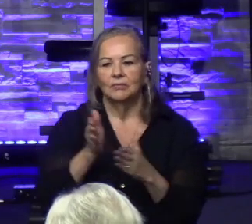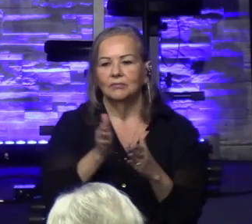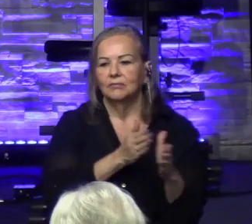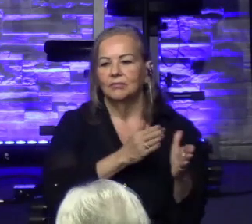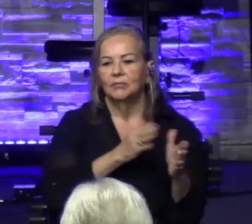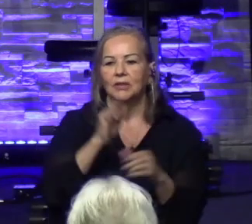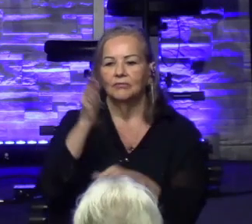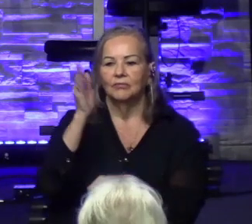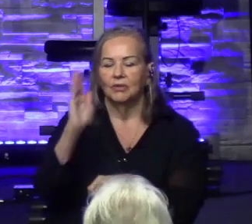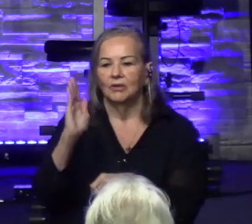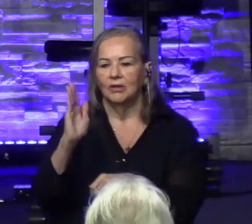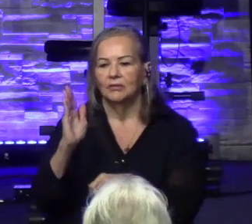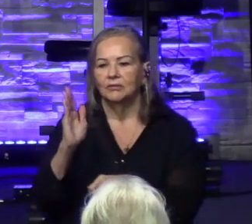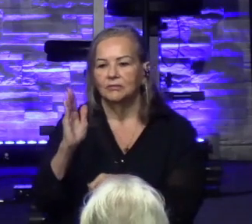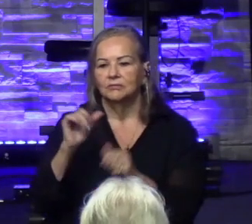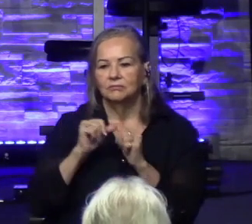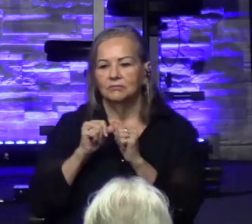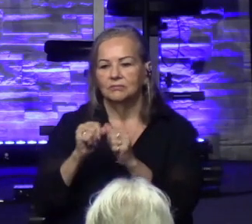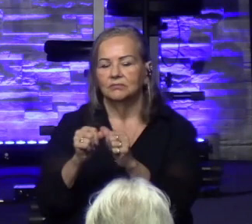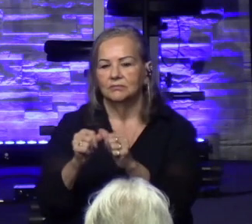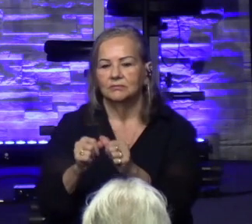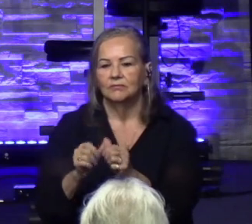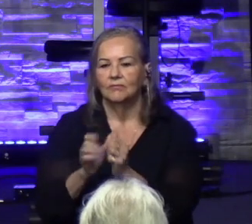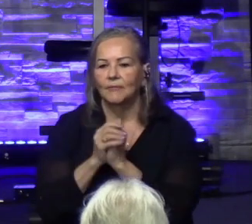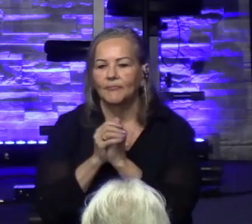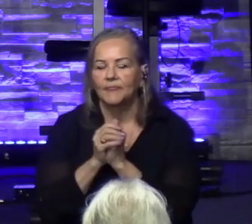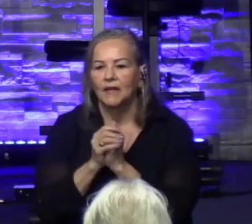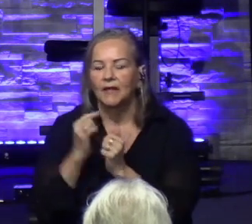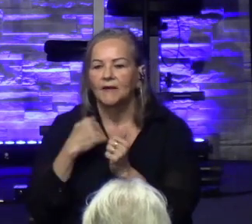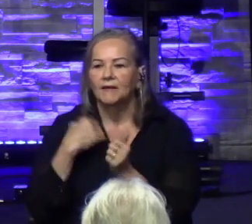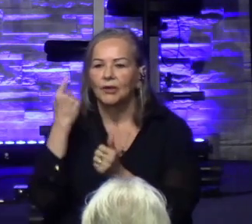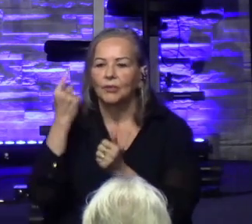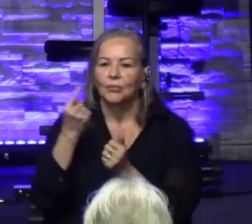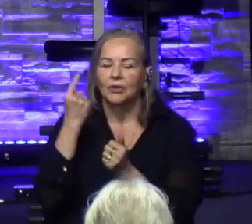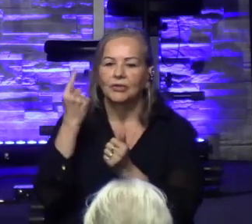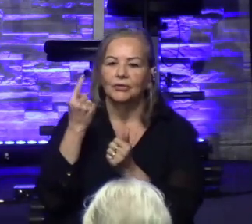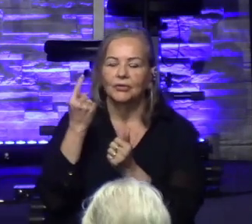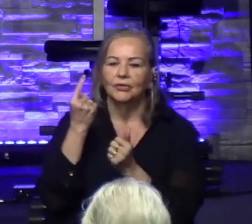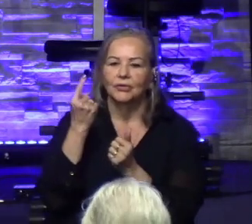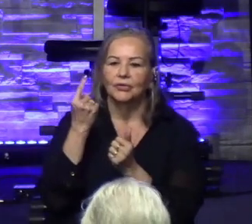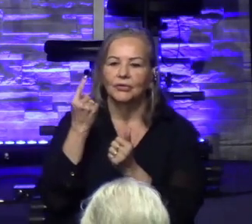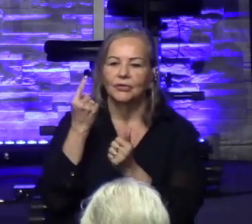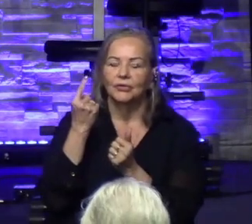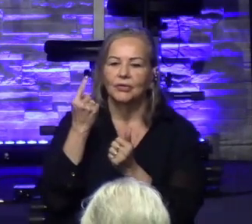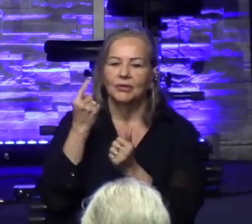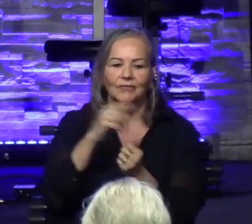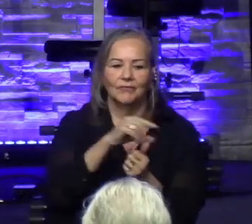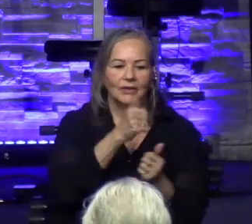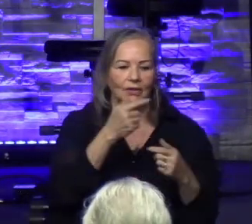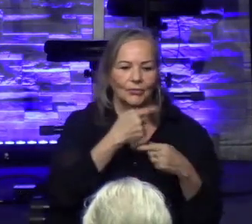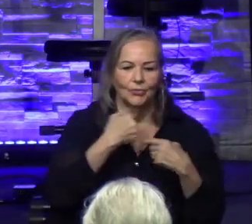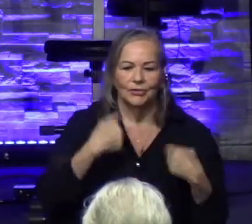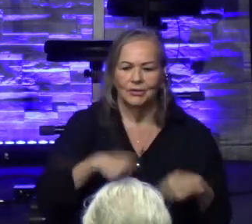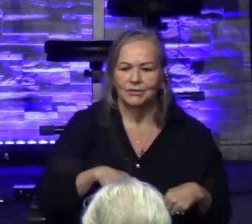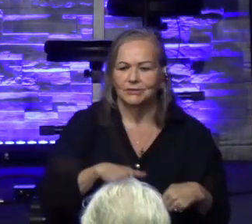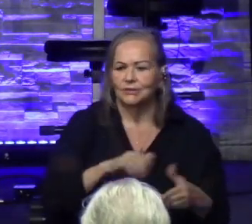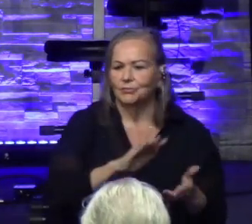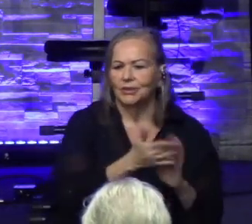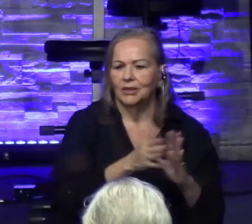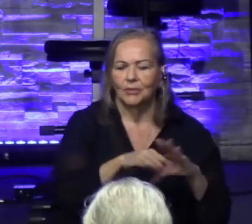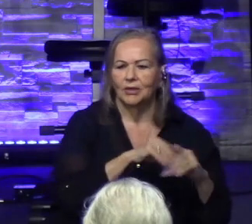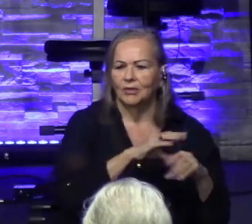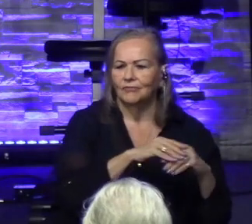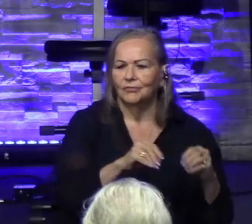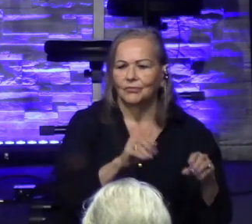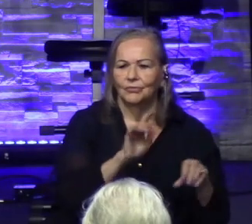on what was going on. And I wonder if Jehoiada and the other priests had just gotten comfortable with the condition of the temple.